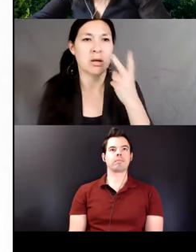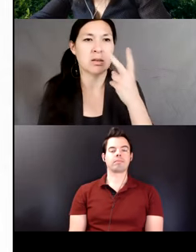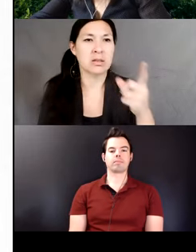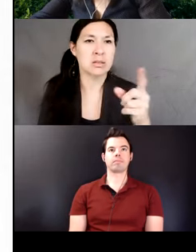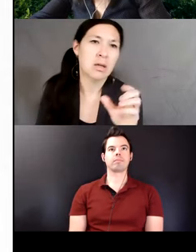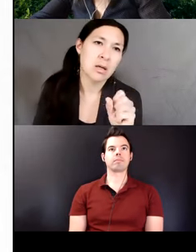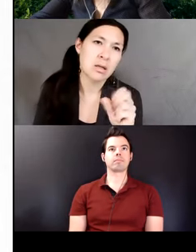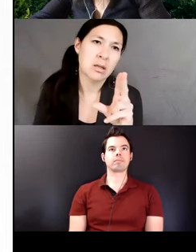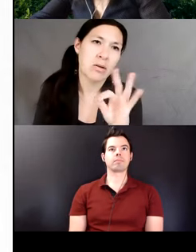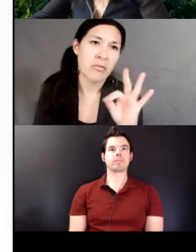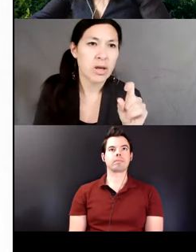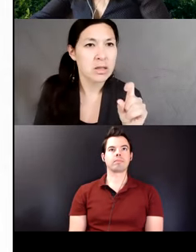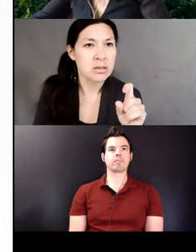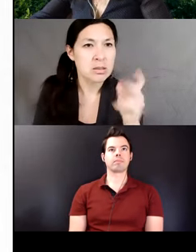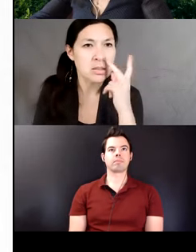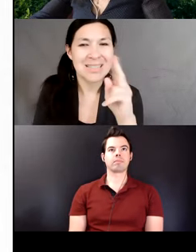precedes mu.